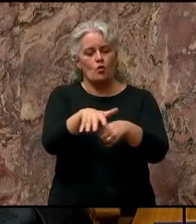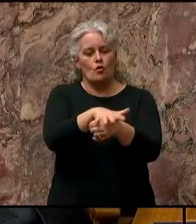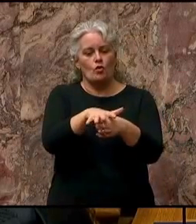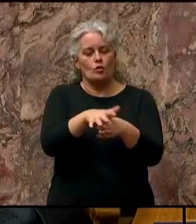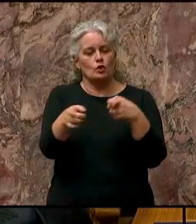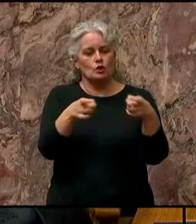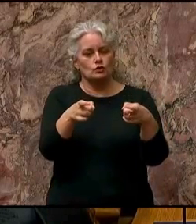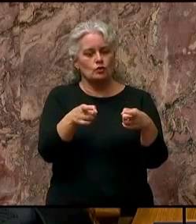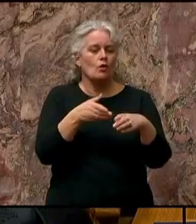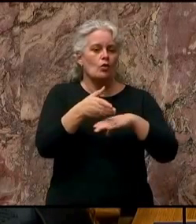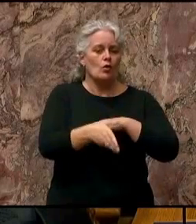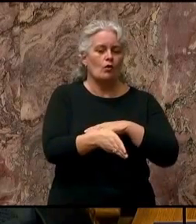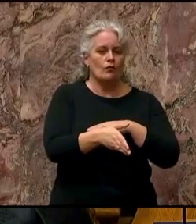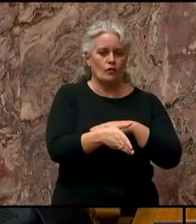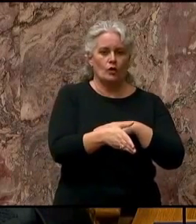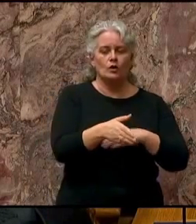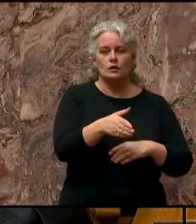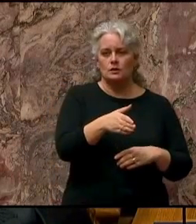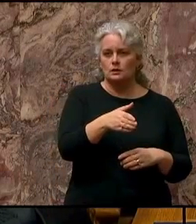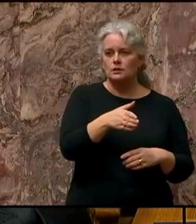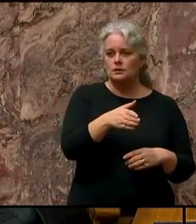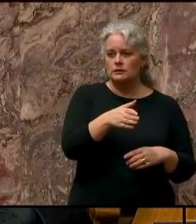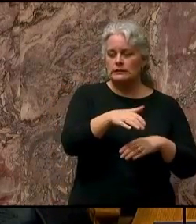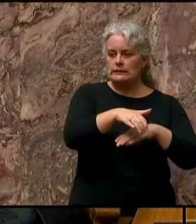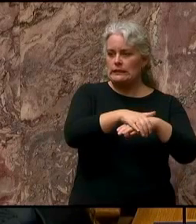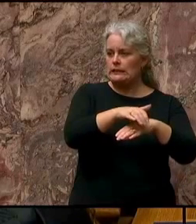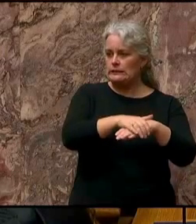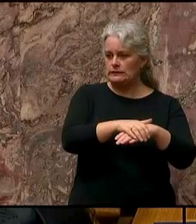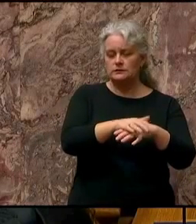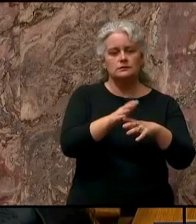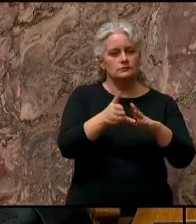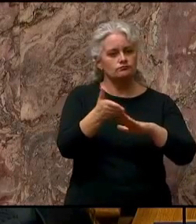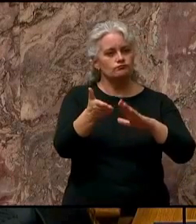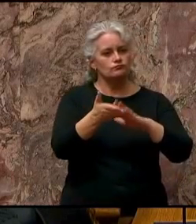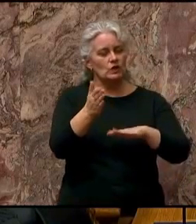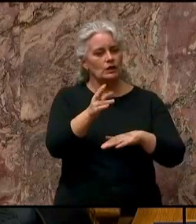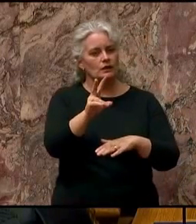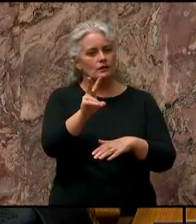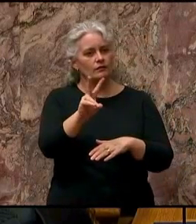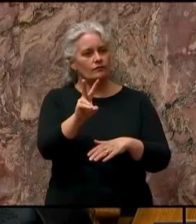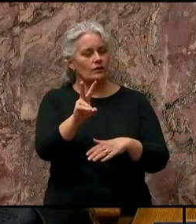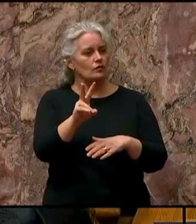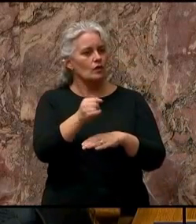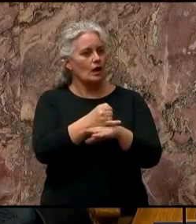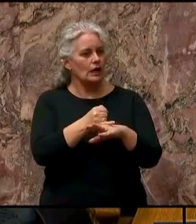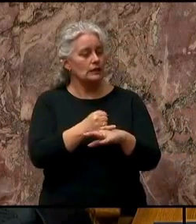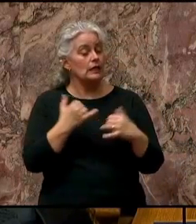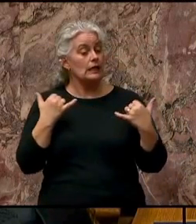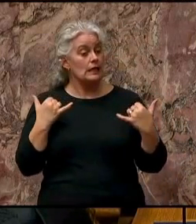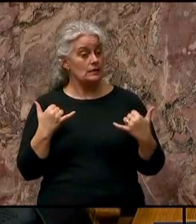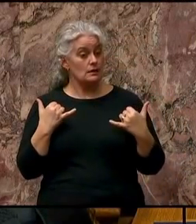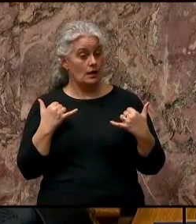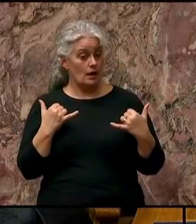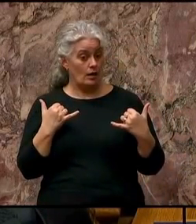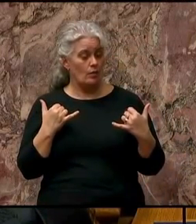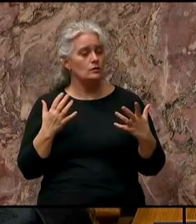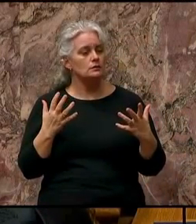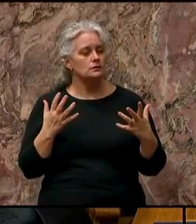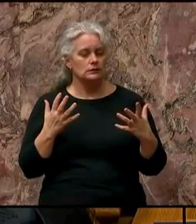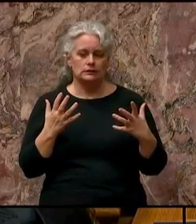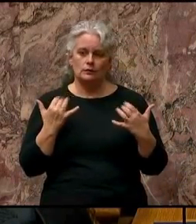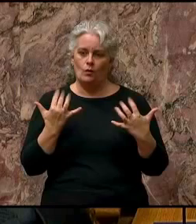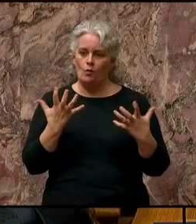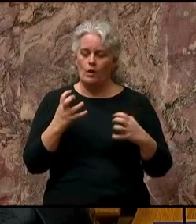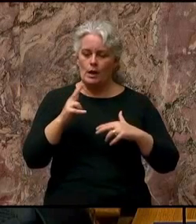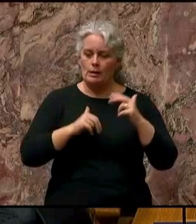colonial affairs on Vancouver Island. Today, our task is more ambitious. To build a more